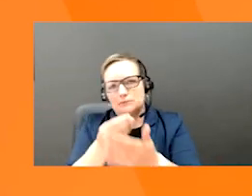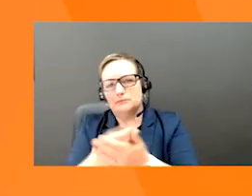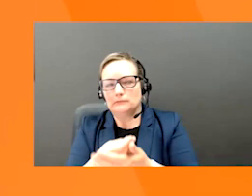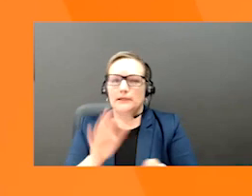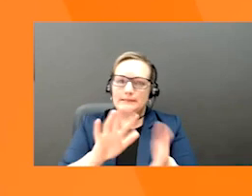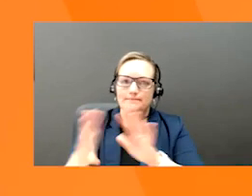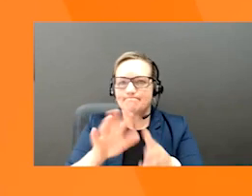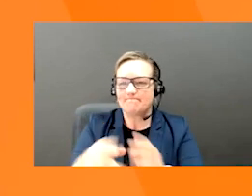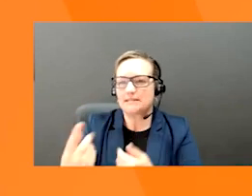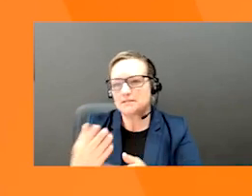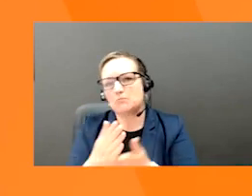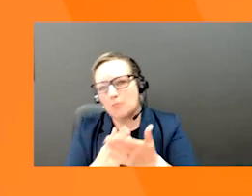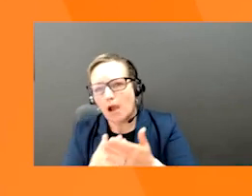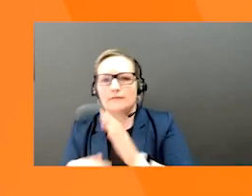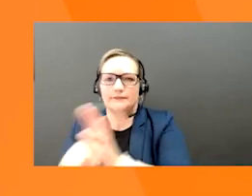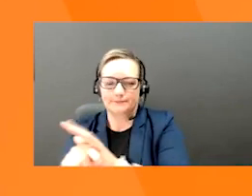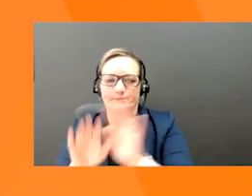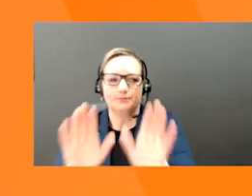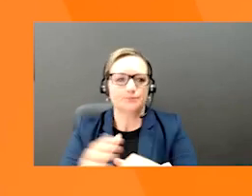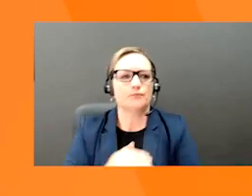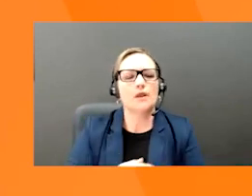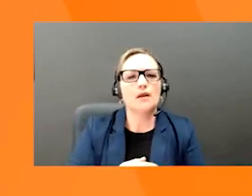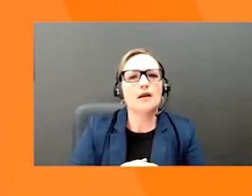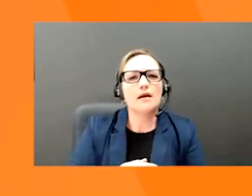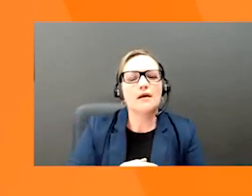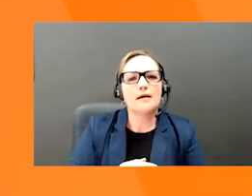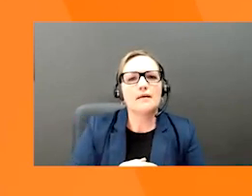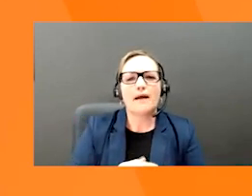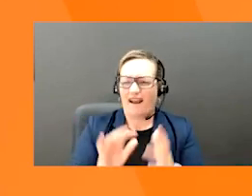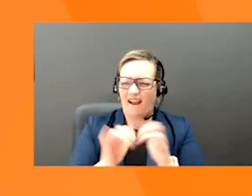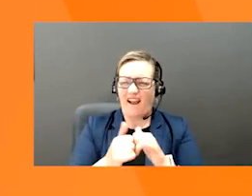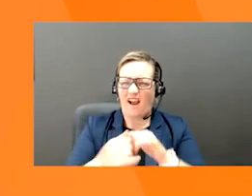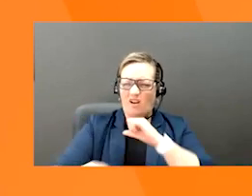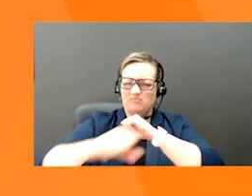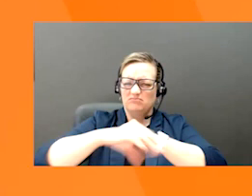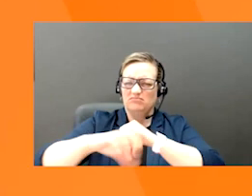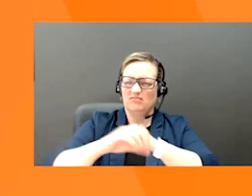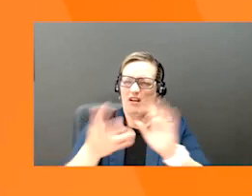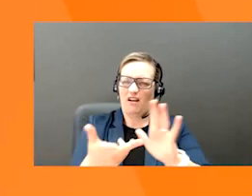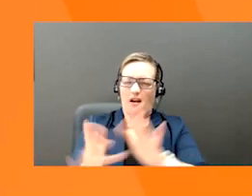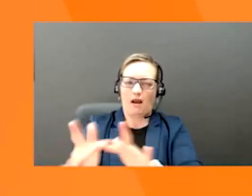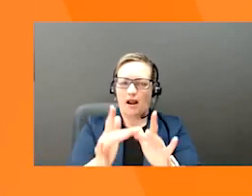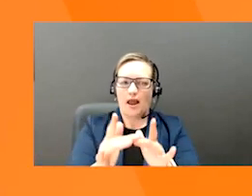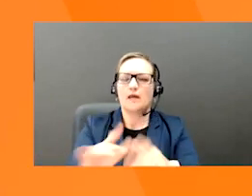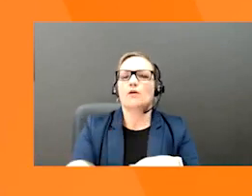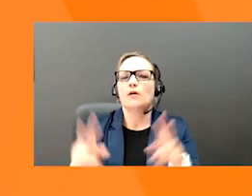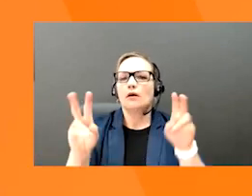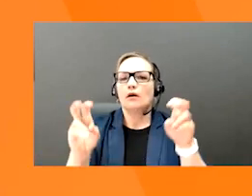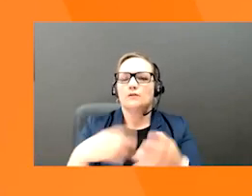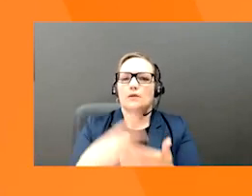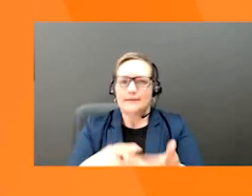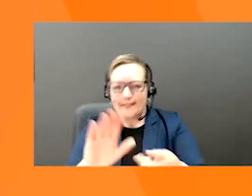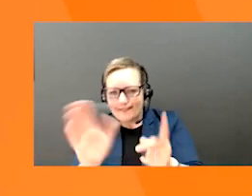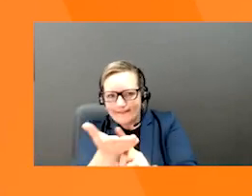Another important element to considering getting products to market is a product pitch. We're going to learn what it is, why it's important, and